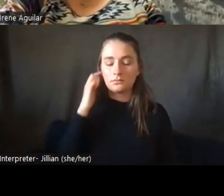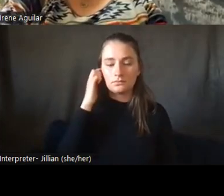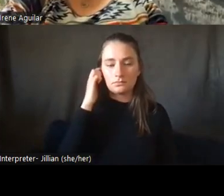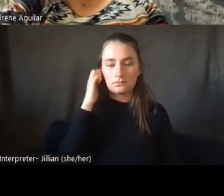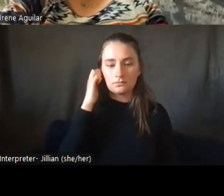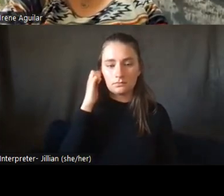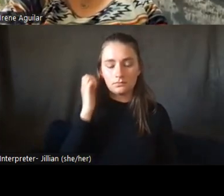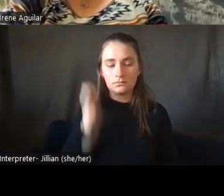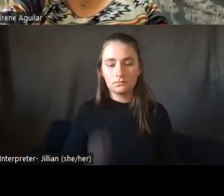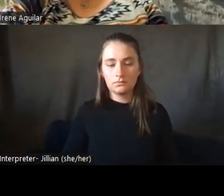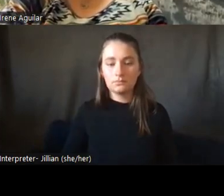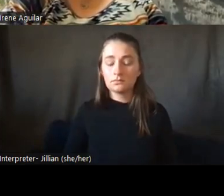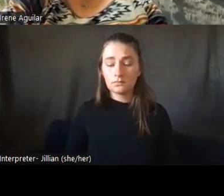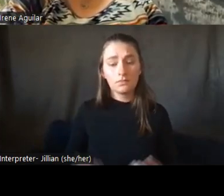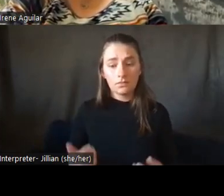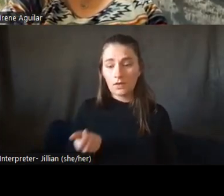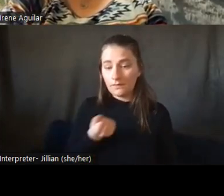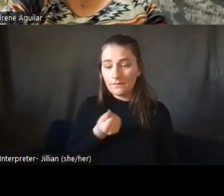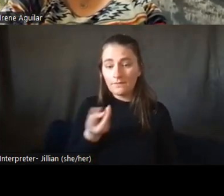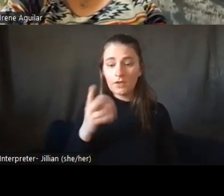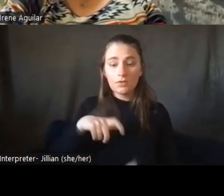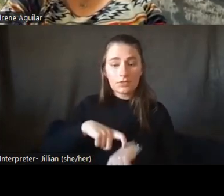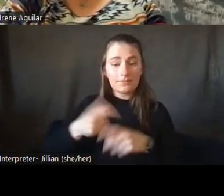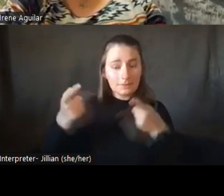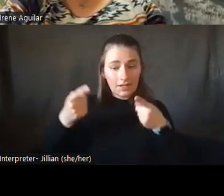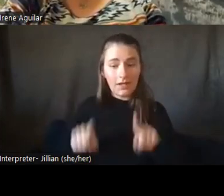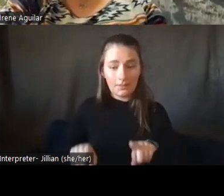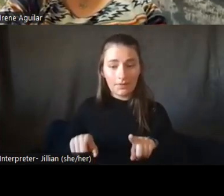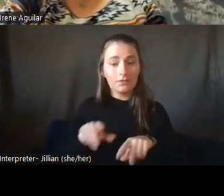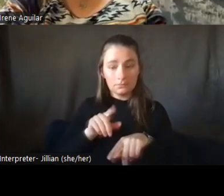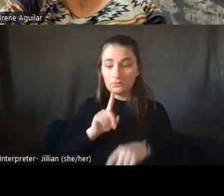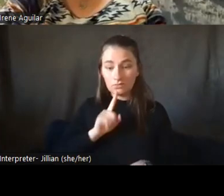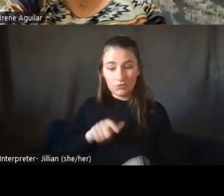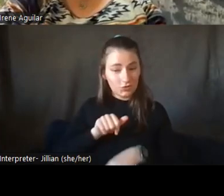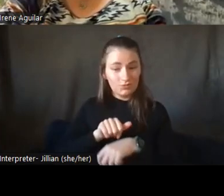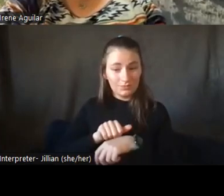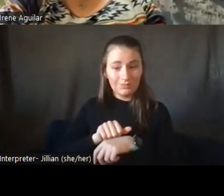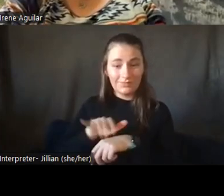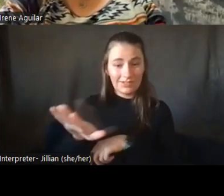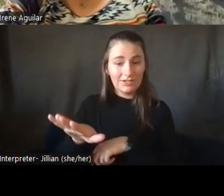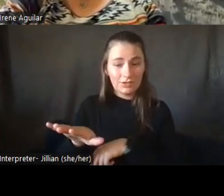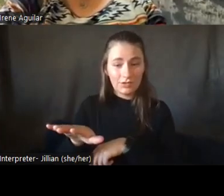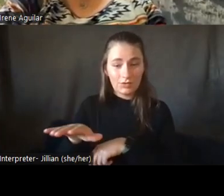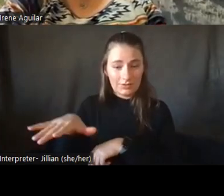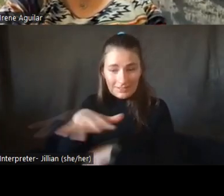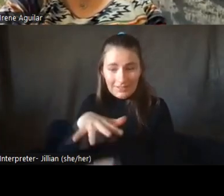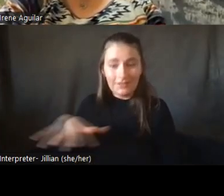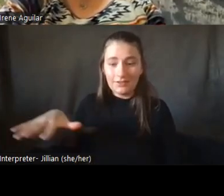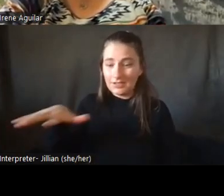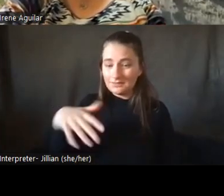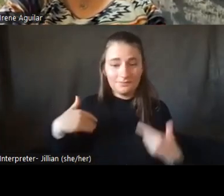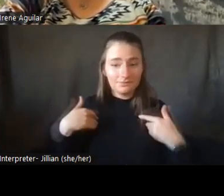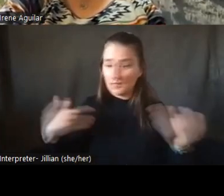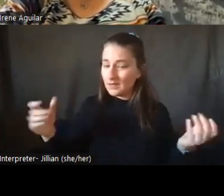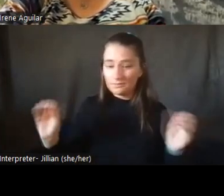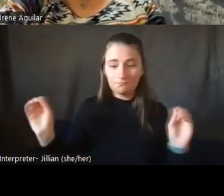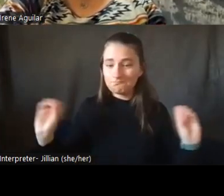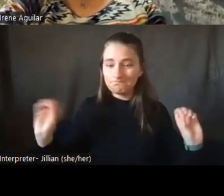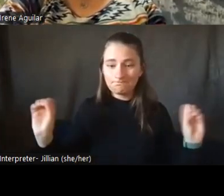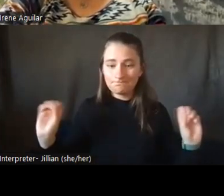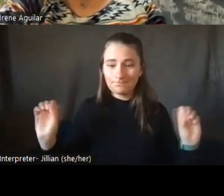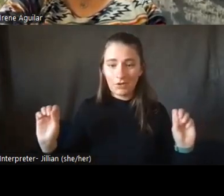a couple of times that we were sent to areas that did not have